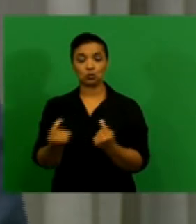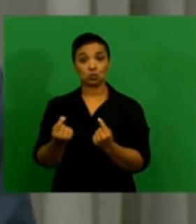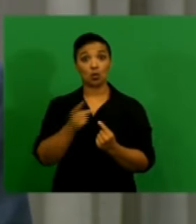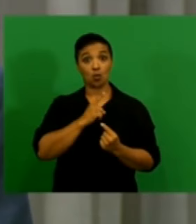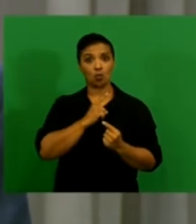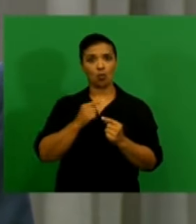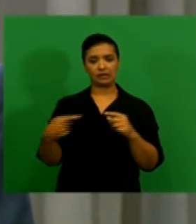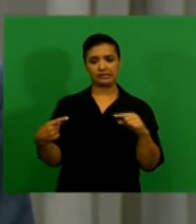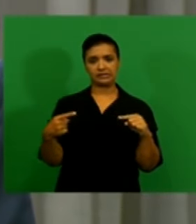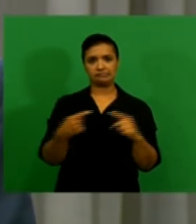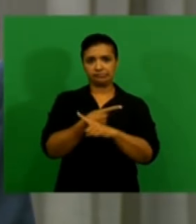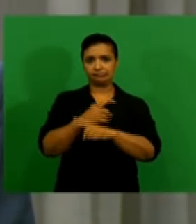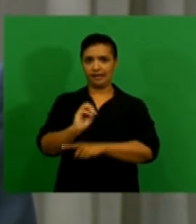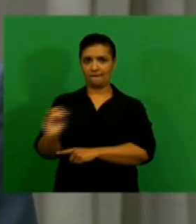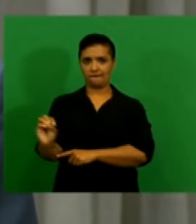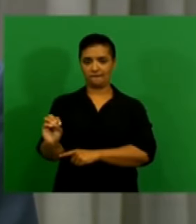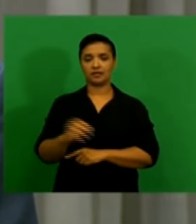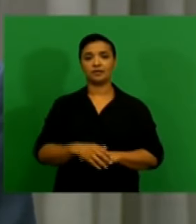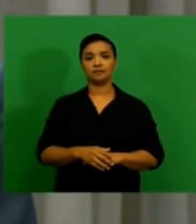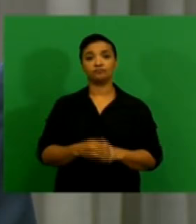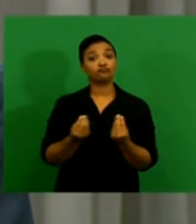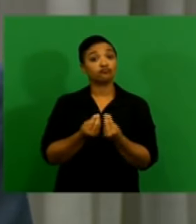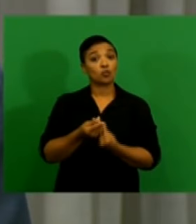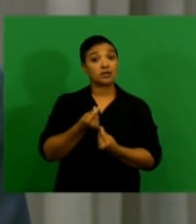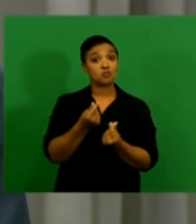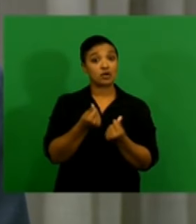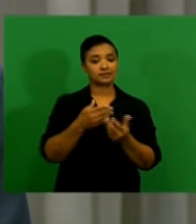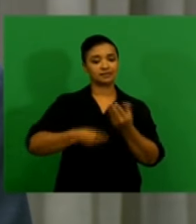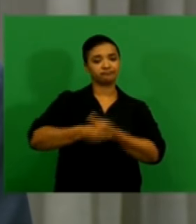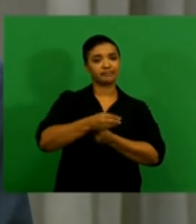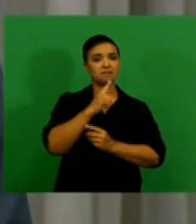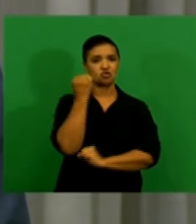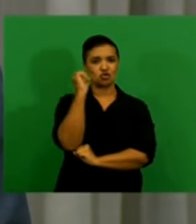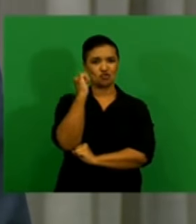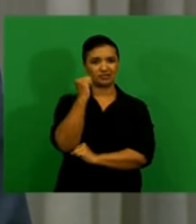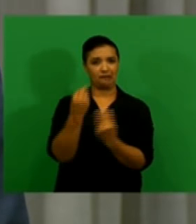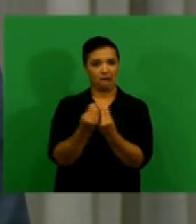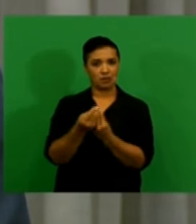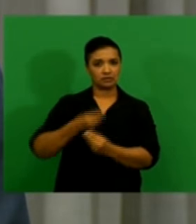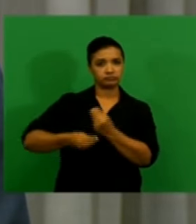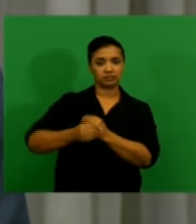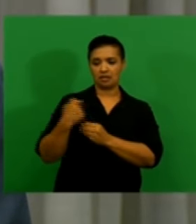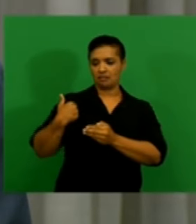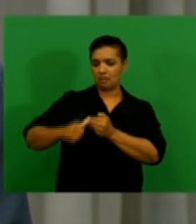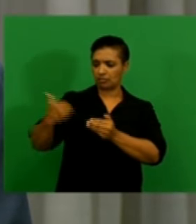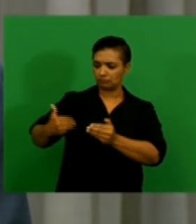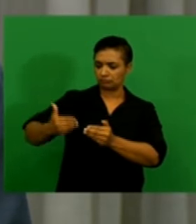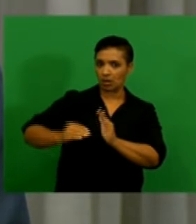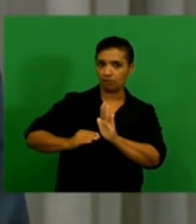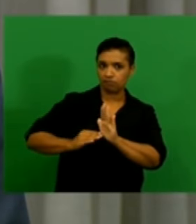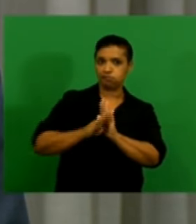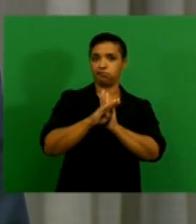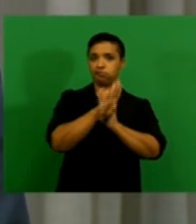developments. Commodity prices, especially industrial commodities, have risen in recent months, but